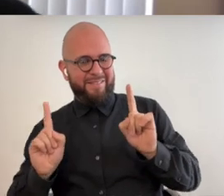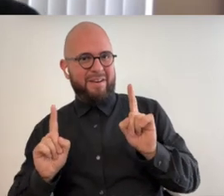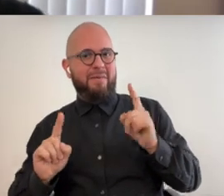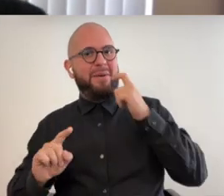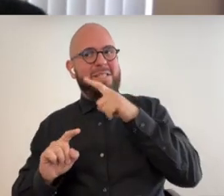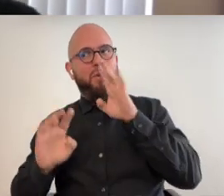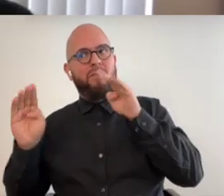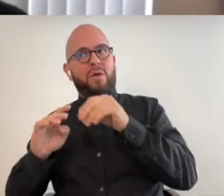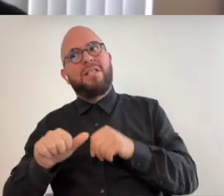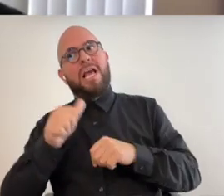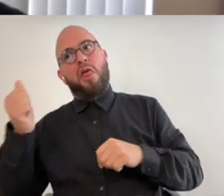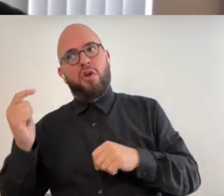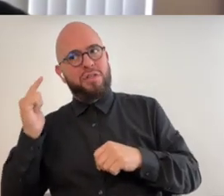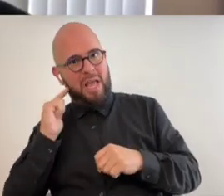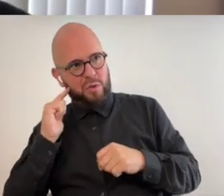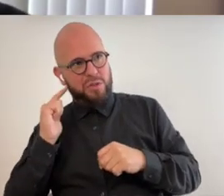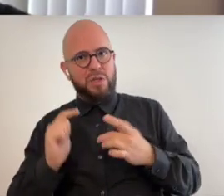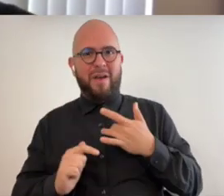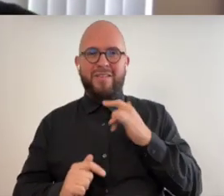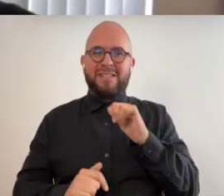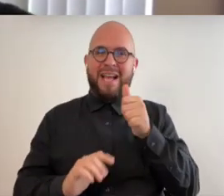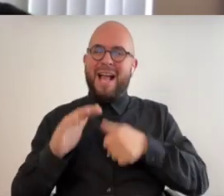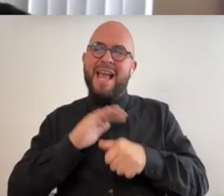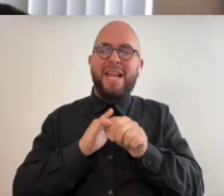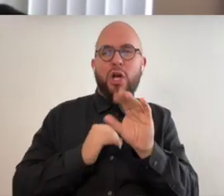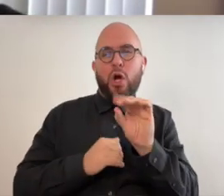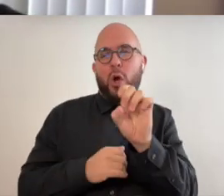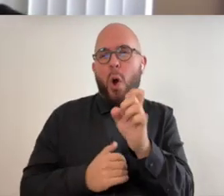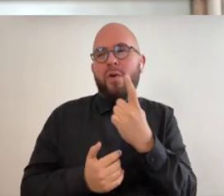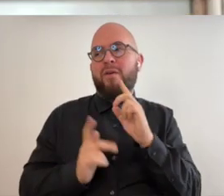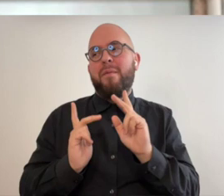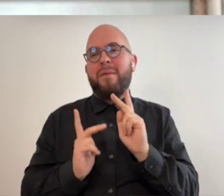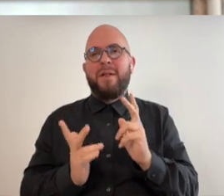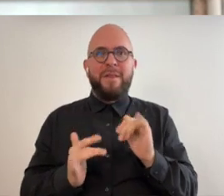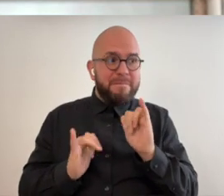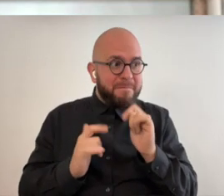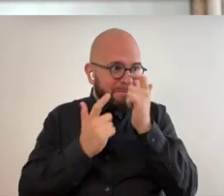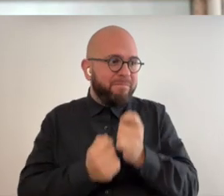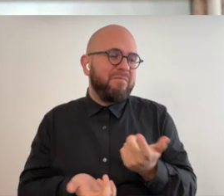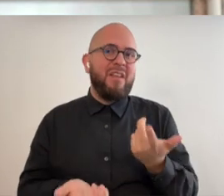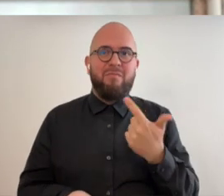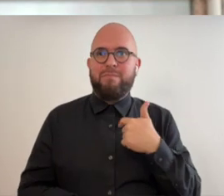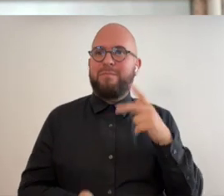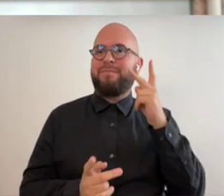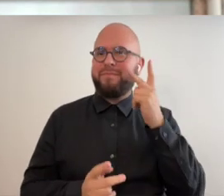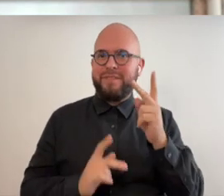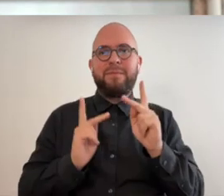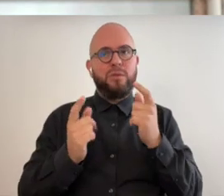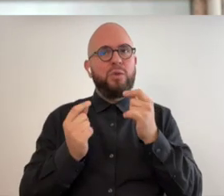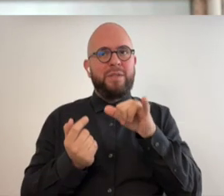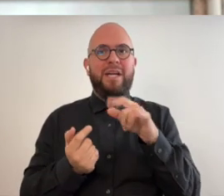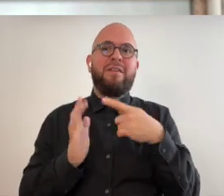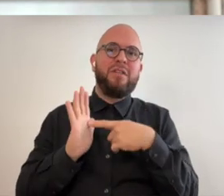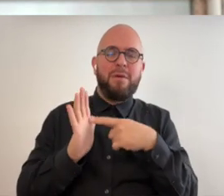sounds so it's kind of like a hidden code for people interesting yeah i've actually seen people do things